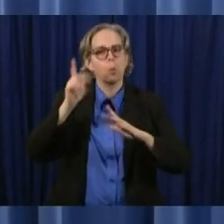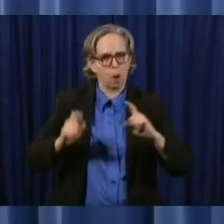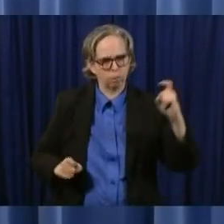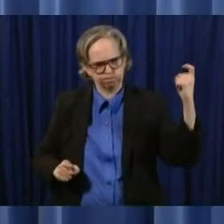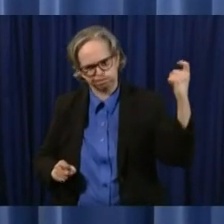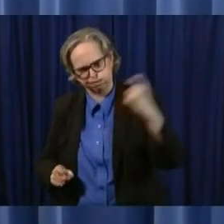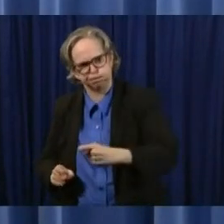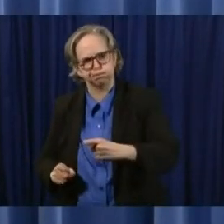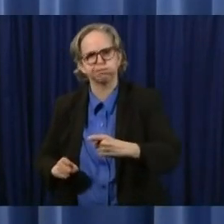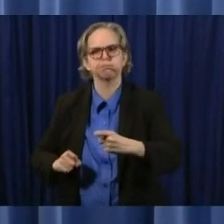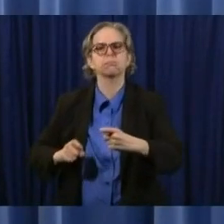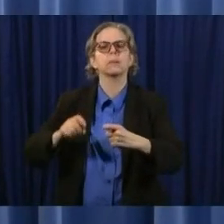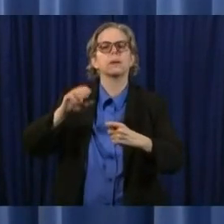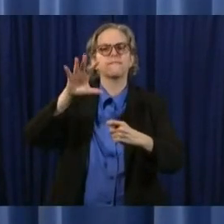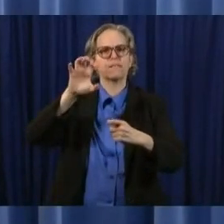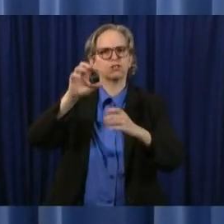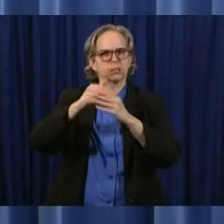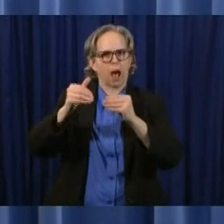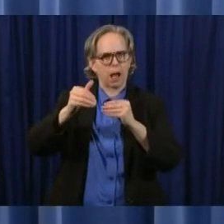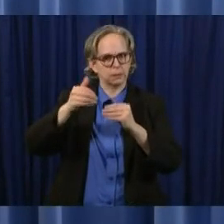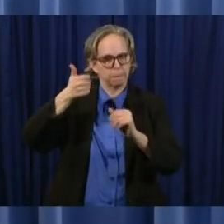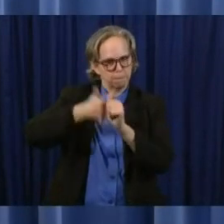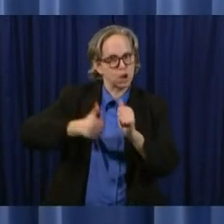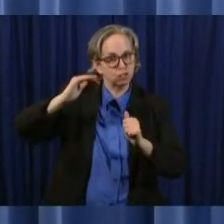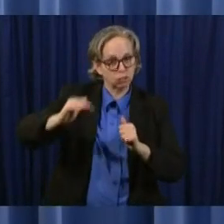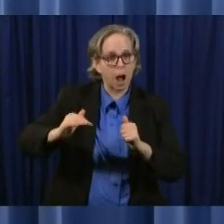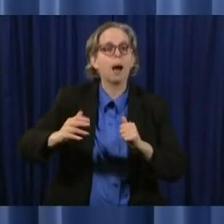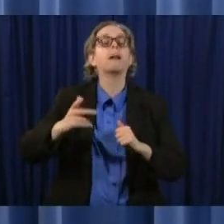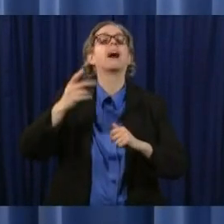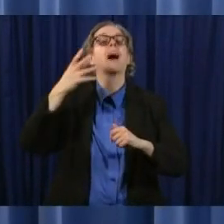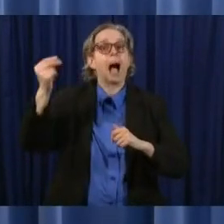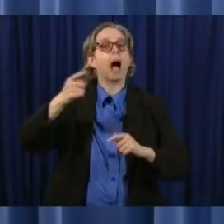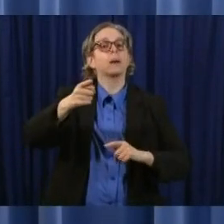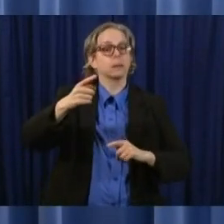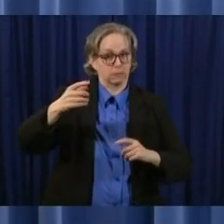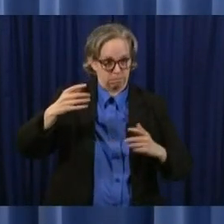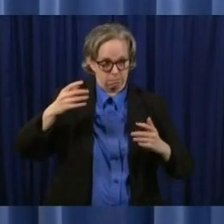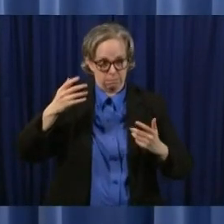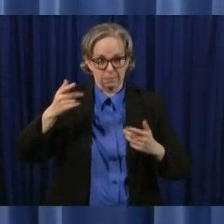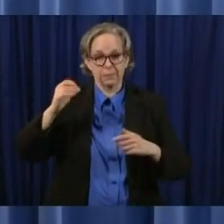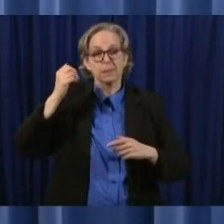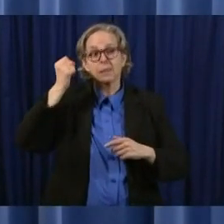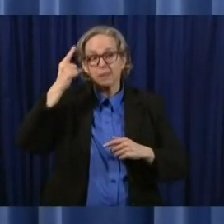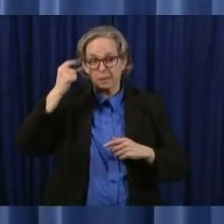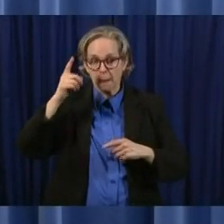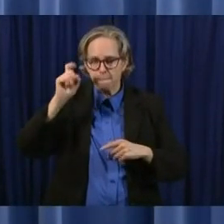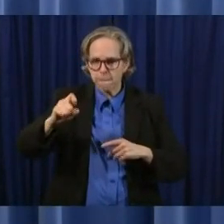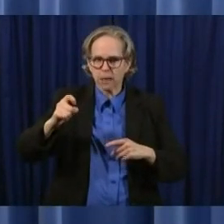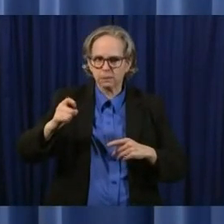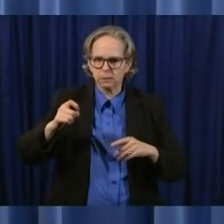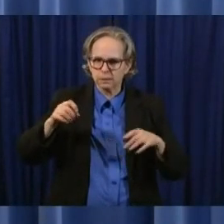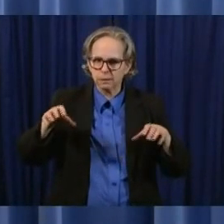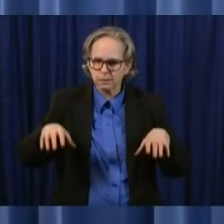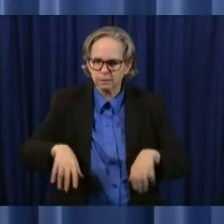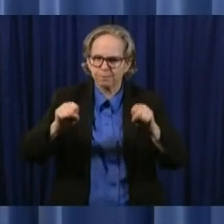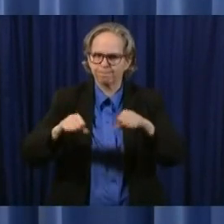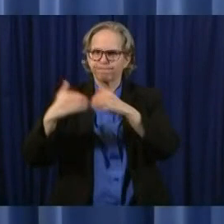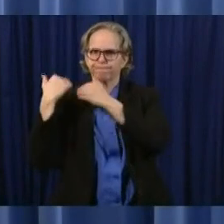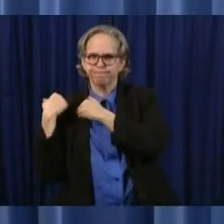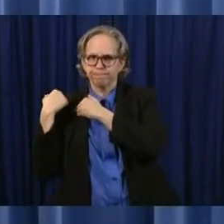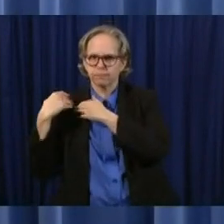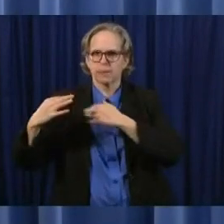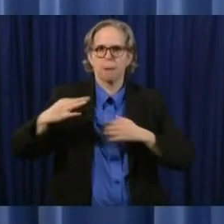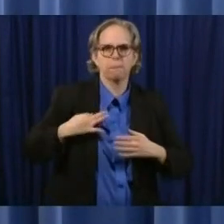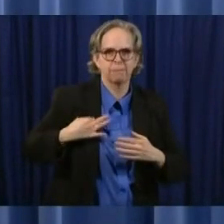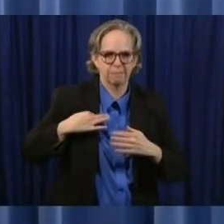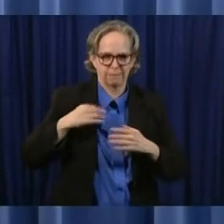you get ssi have not filed a tax return and you have an eligible child you must act now to get 500 per child in addition to your